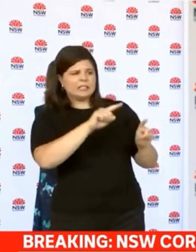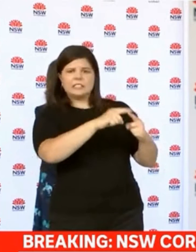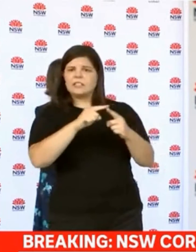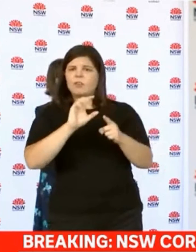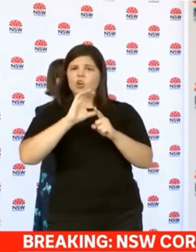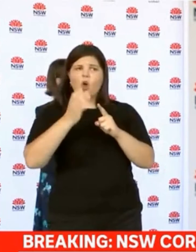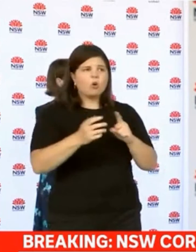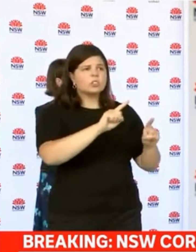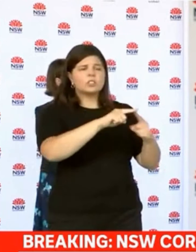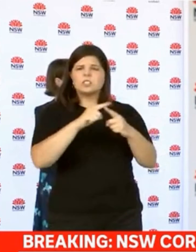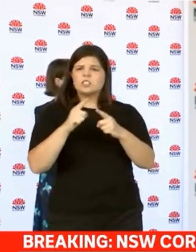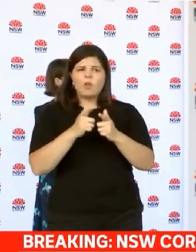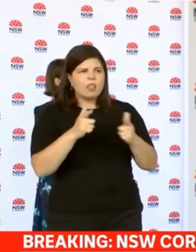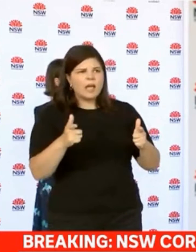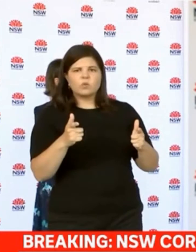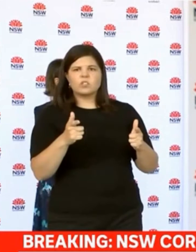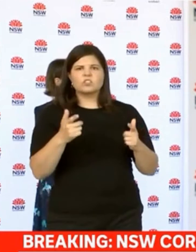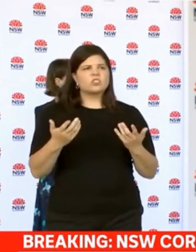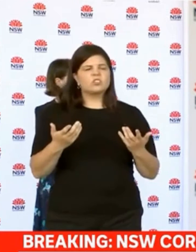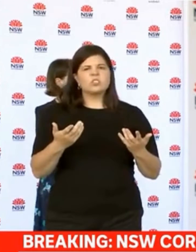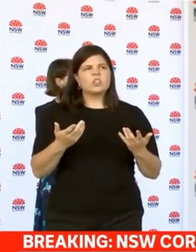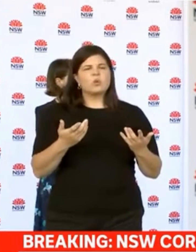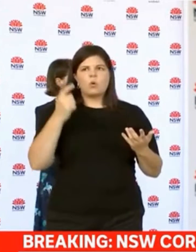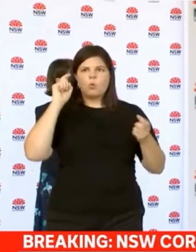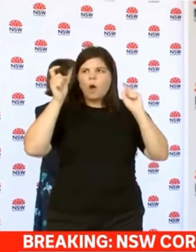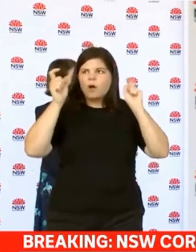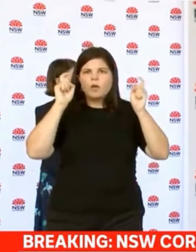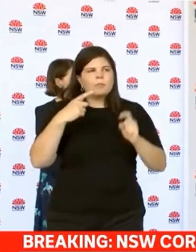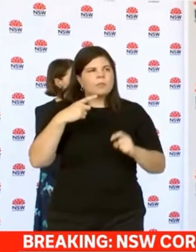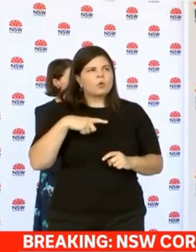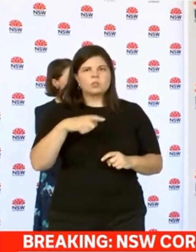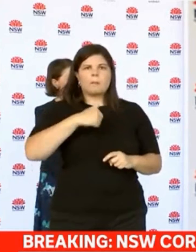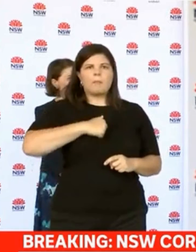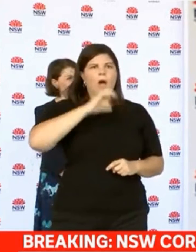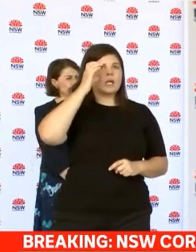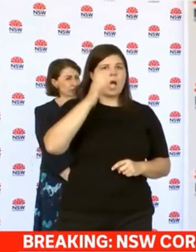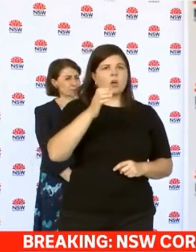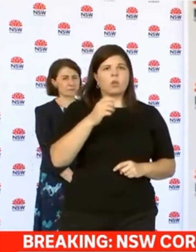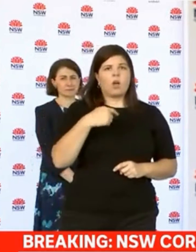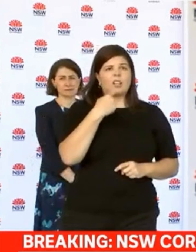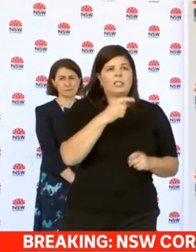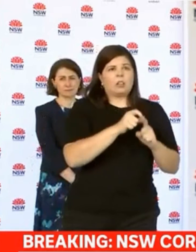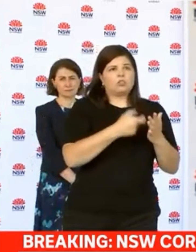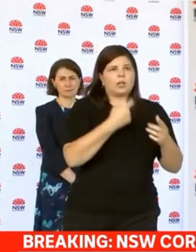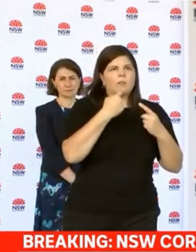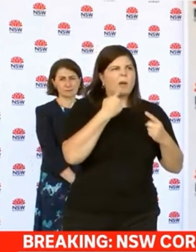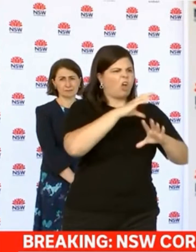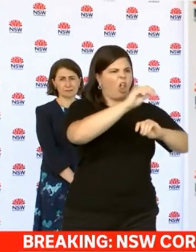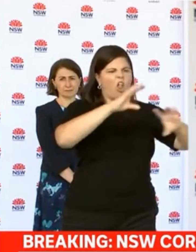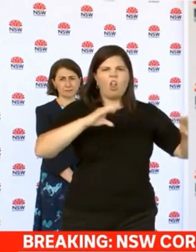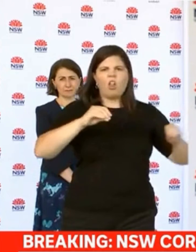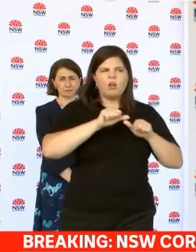members have come from countries where information doesn't remain private when you go to see your health official here in Australia 100%.